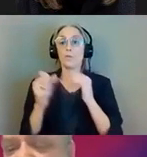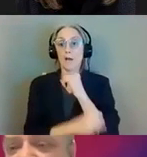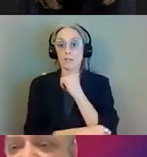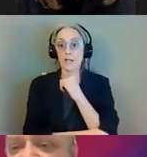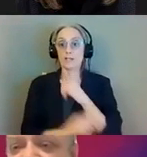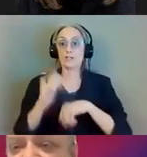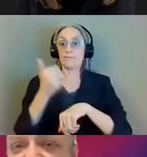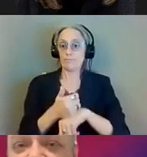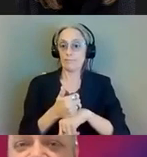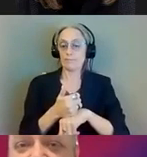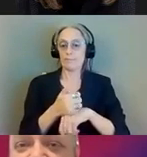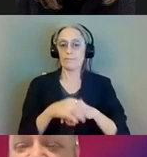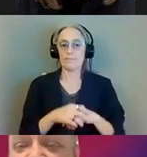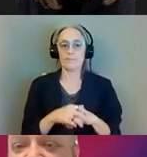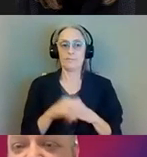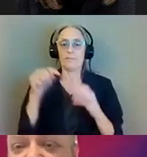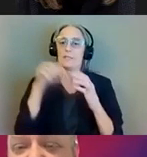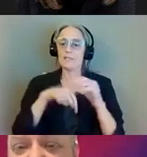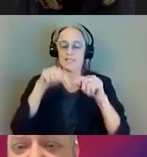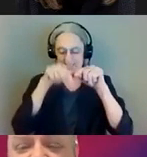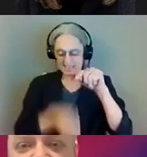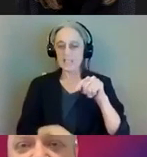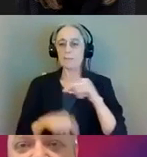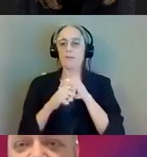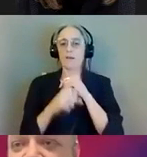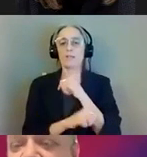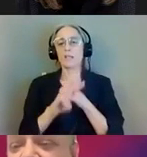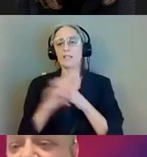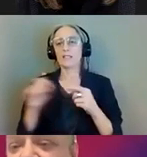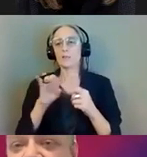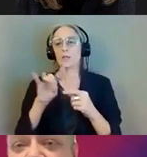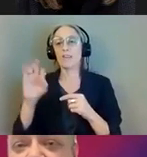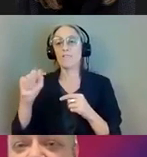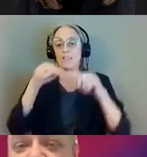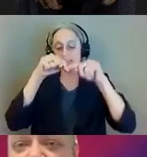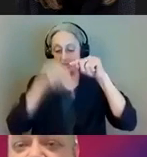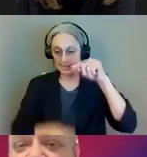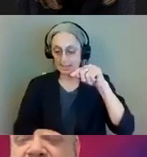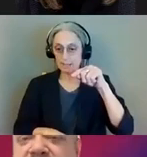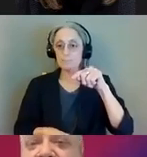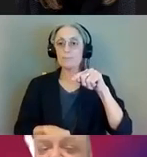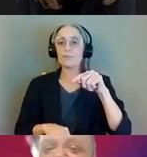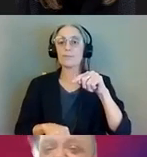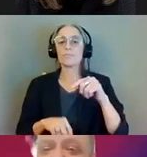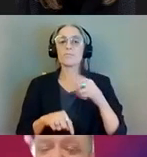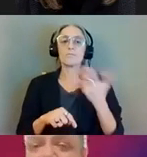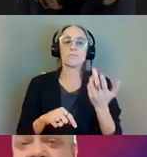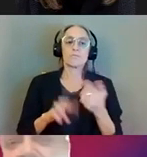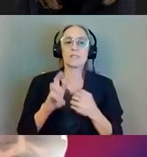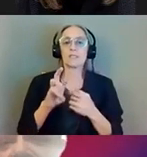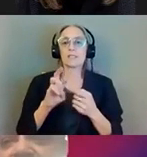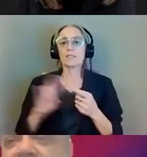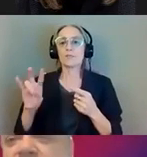deep foundations, 60 to 80 feet deep, around six or seven feet